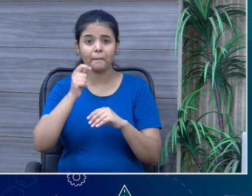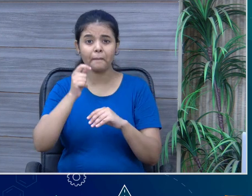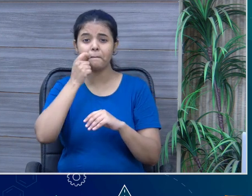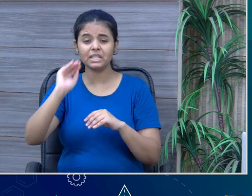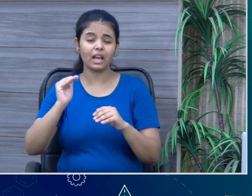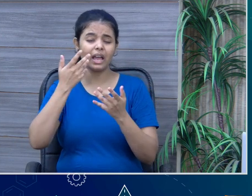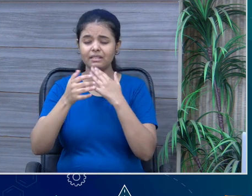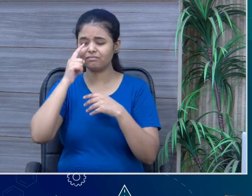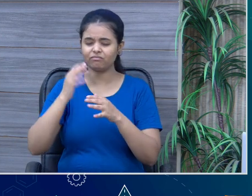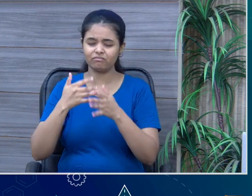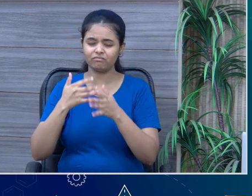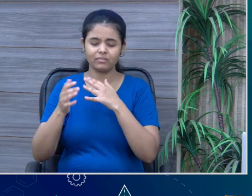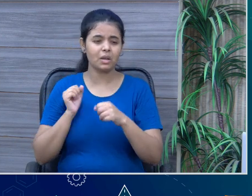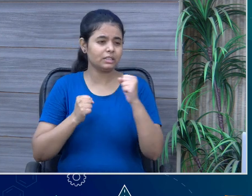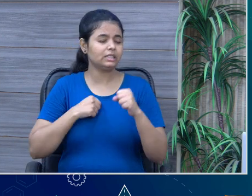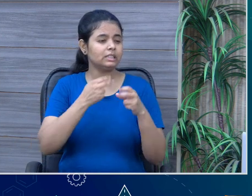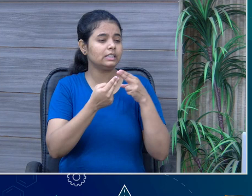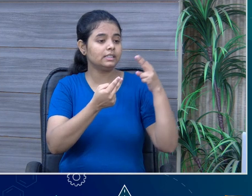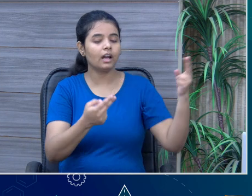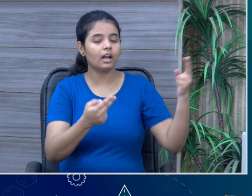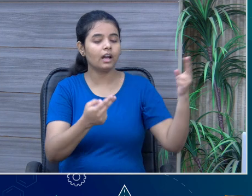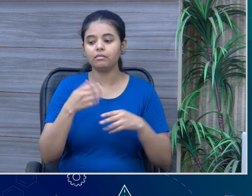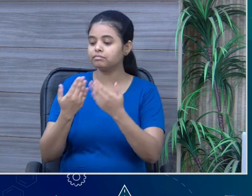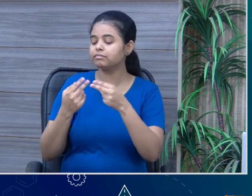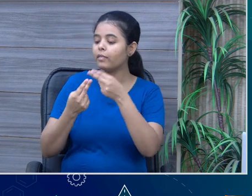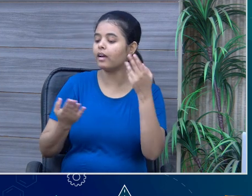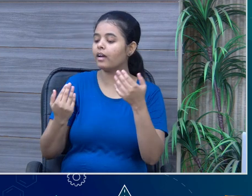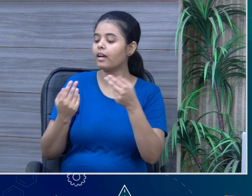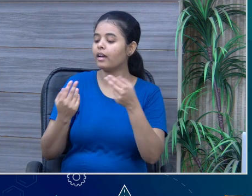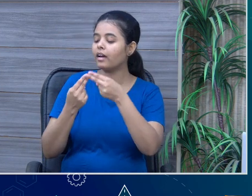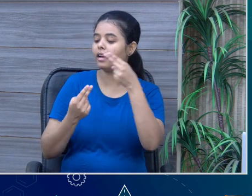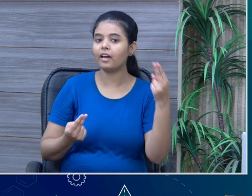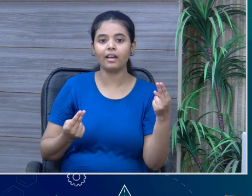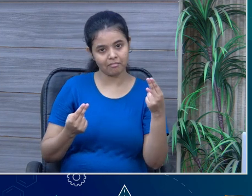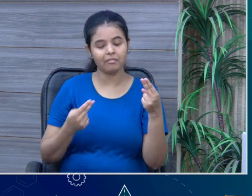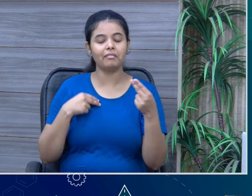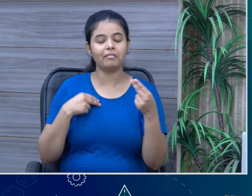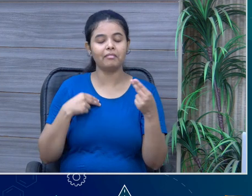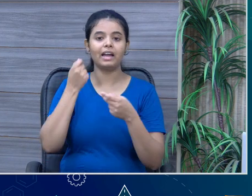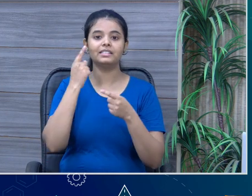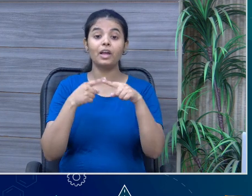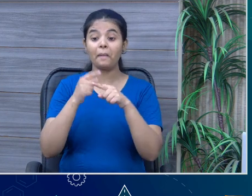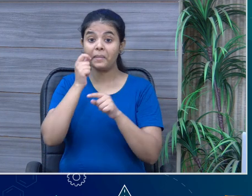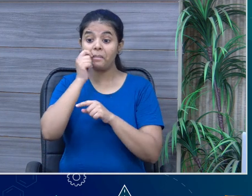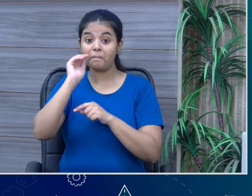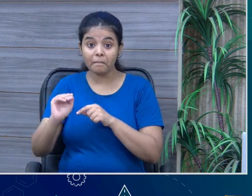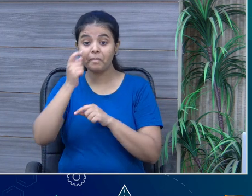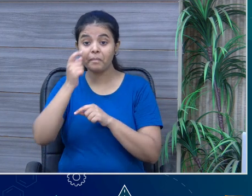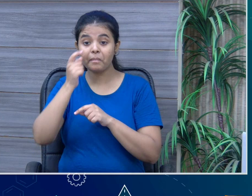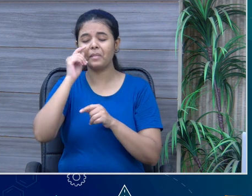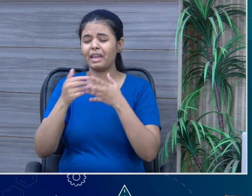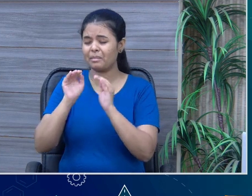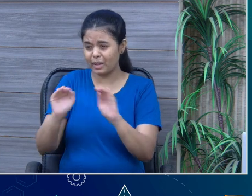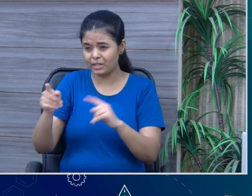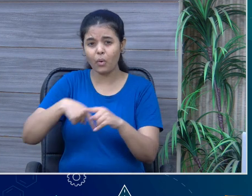between the child because as a child, the child trusts the parents only because they are the one who will be guiding and telling